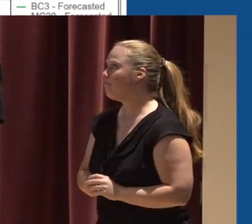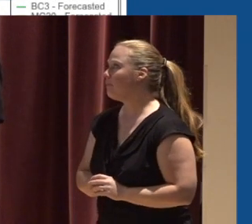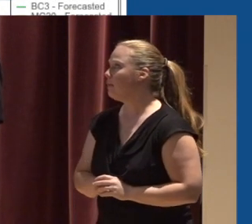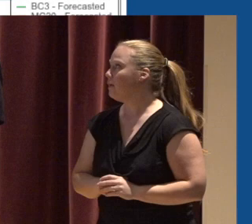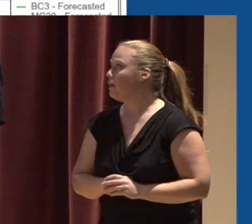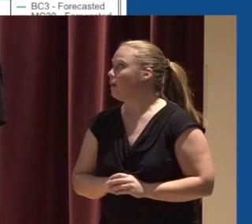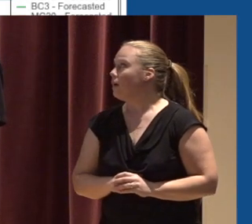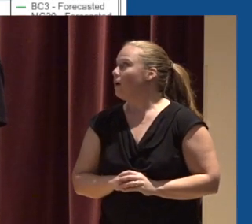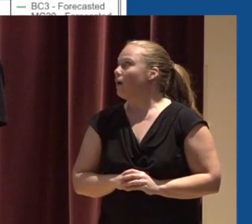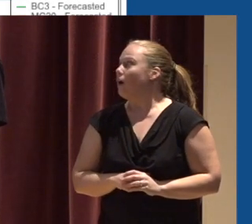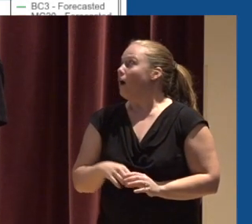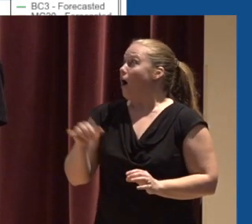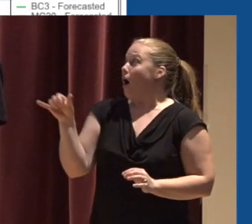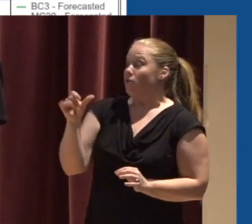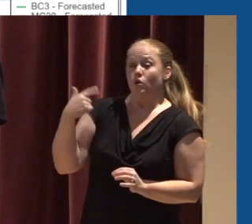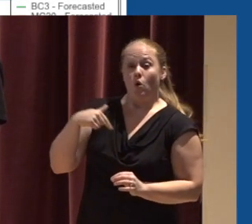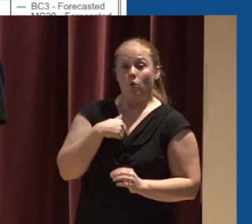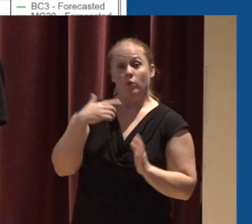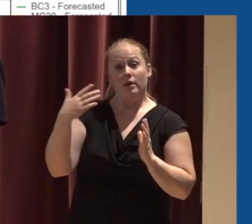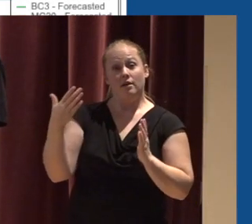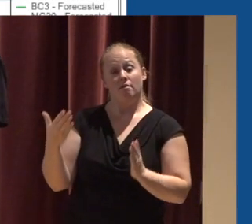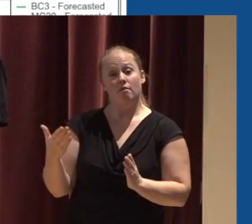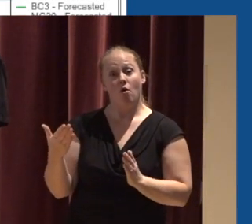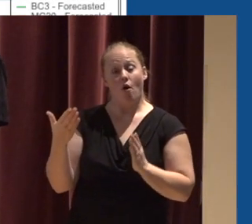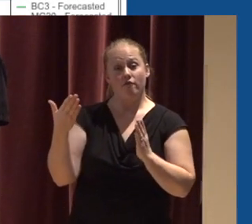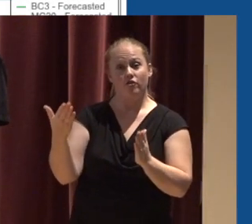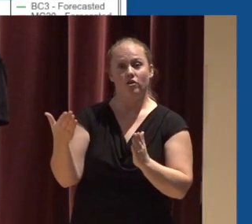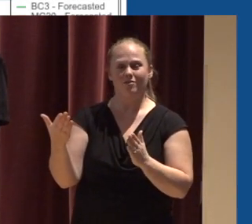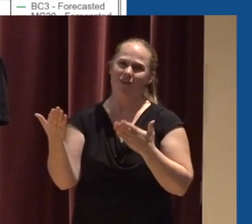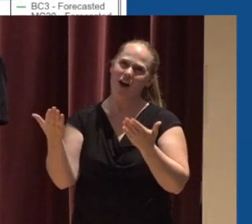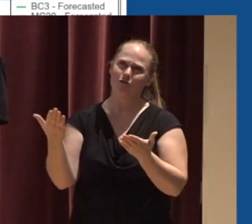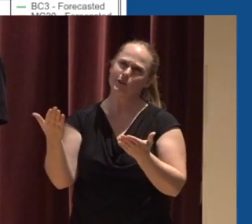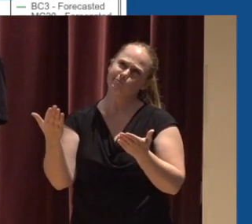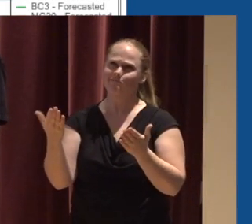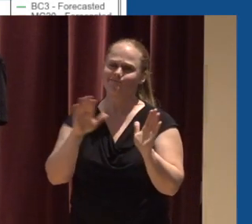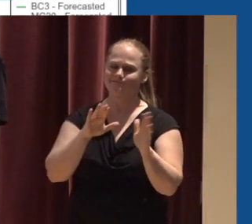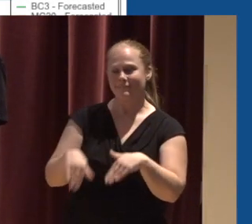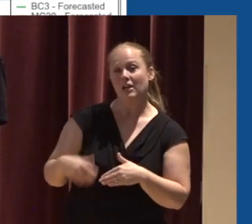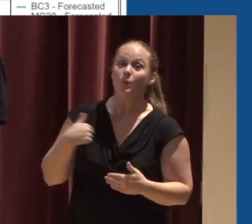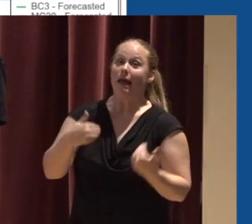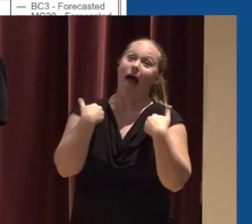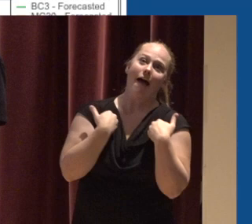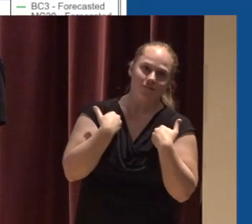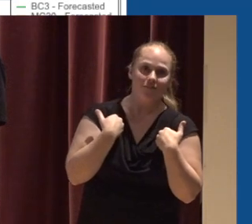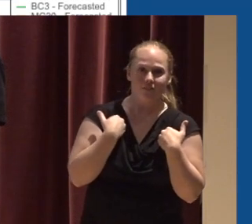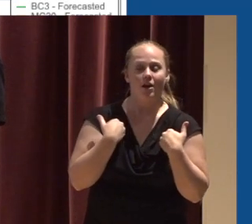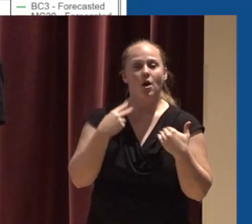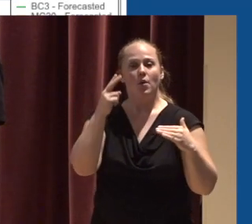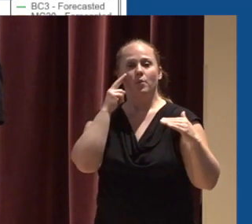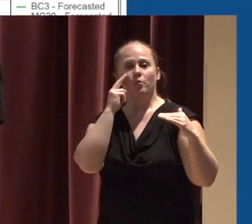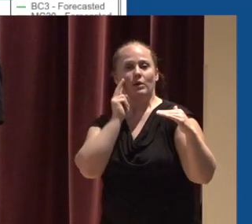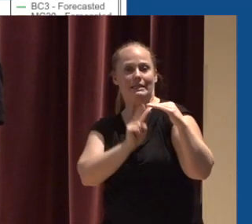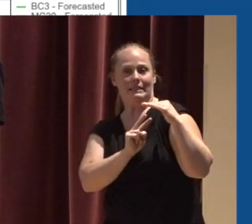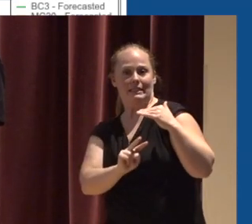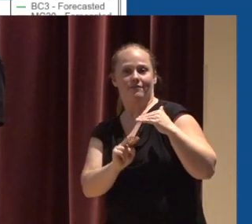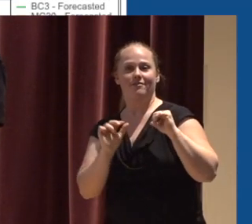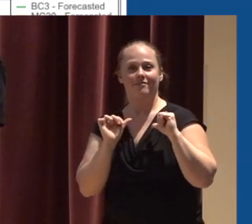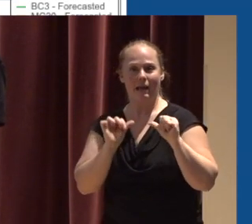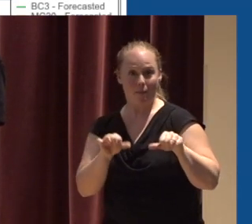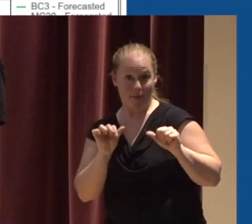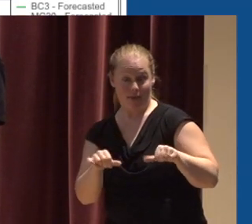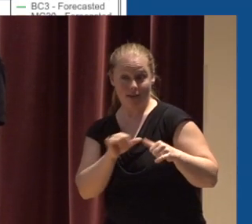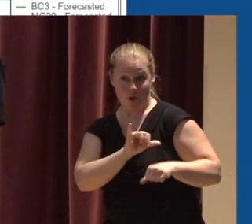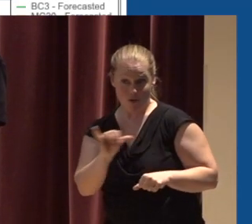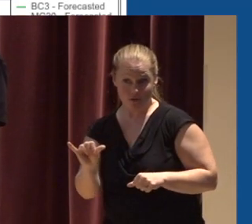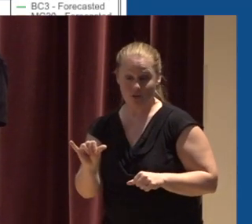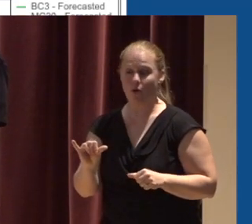In addition to that we do offer a Or we do offer We do now have a predictive capabilities as well Where we